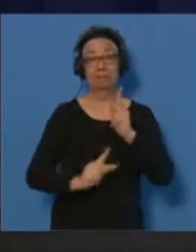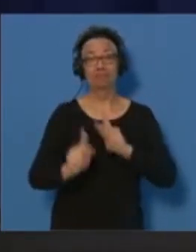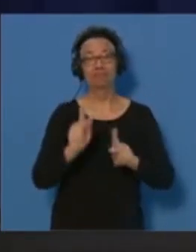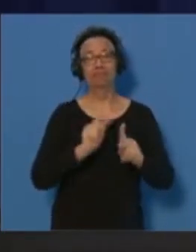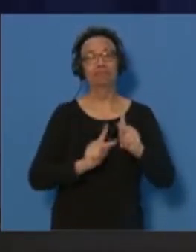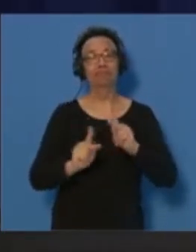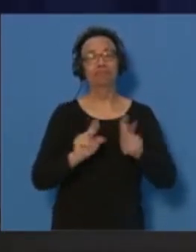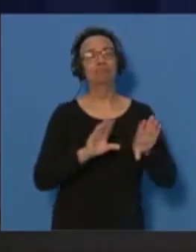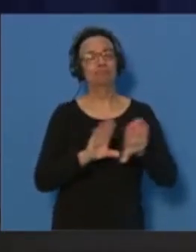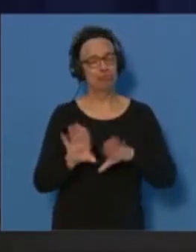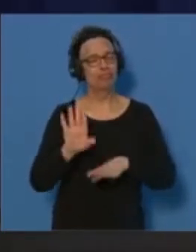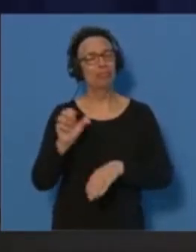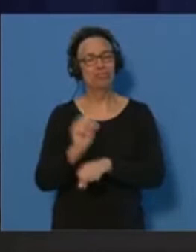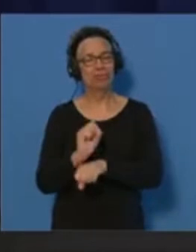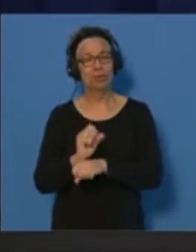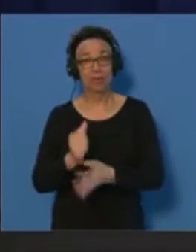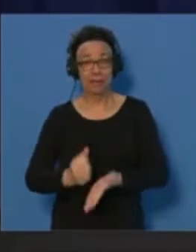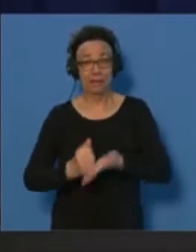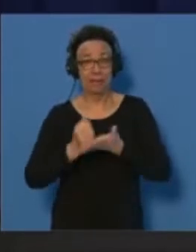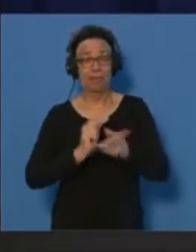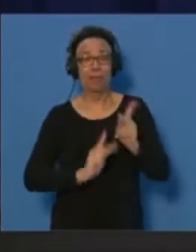to help those in current need.